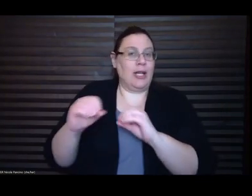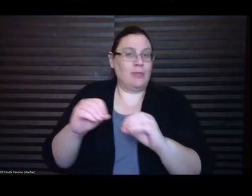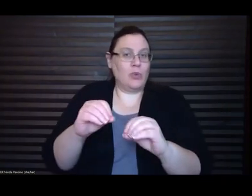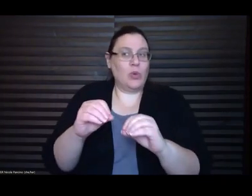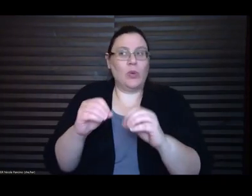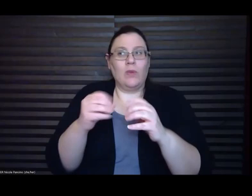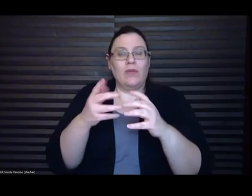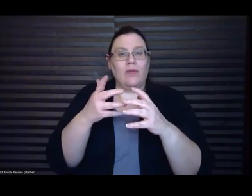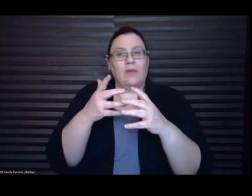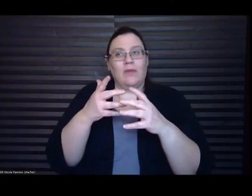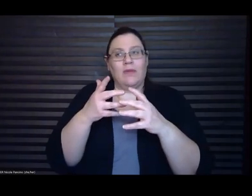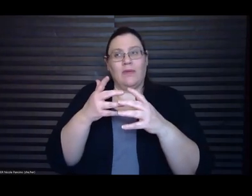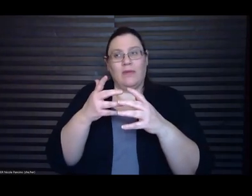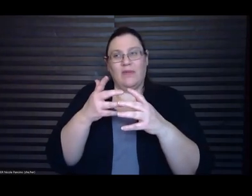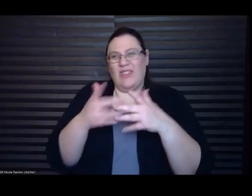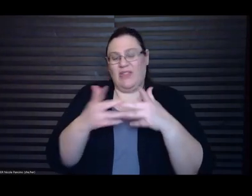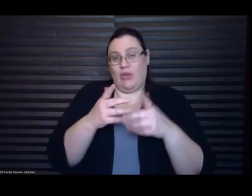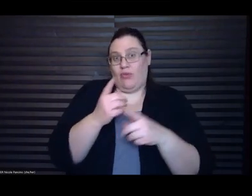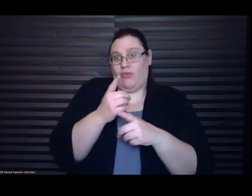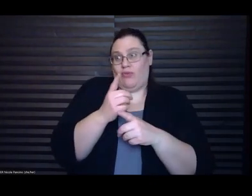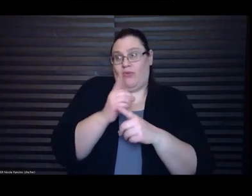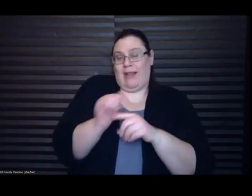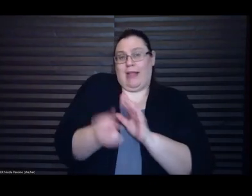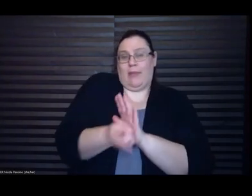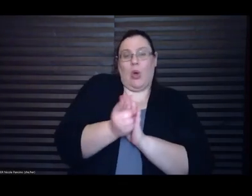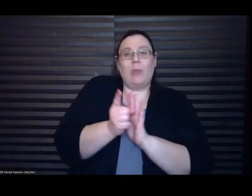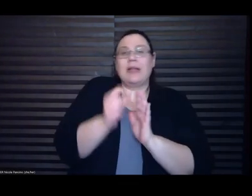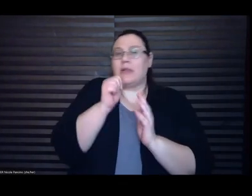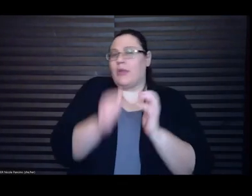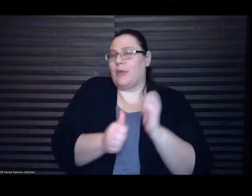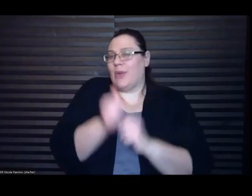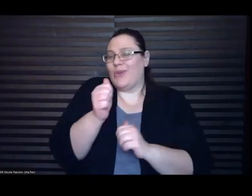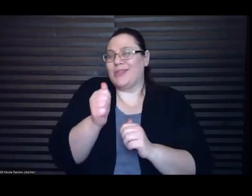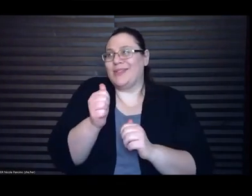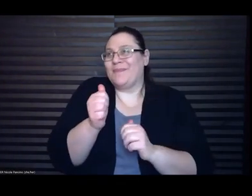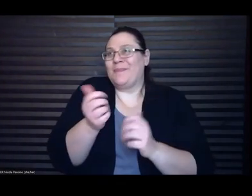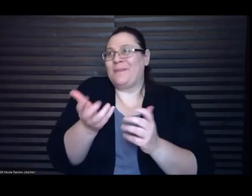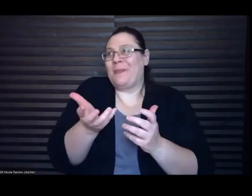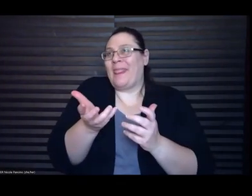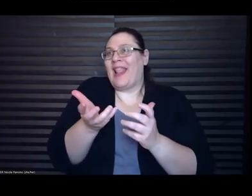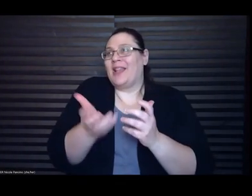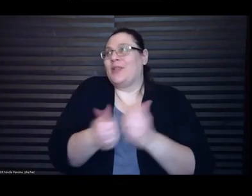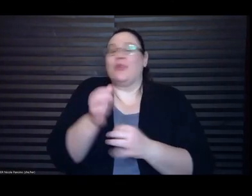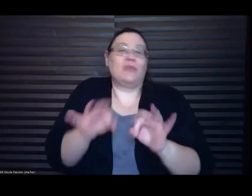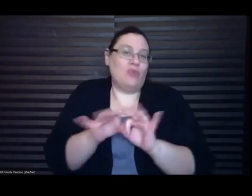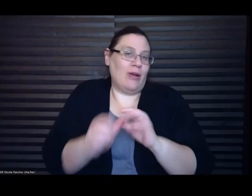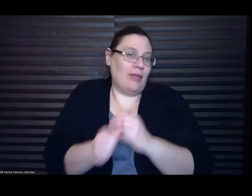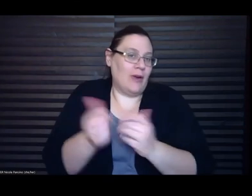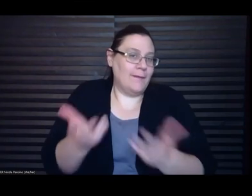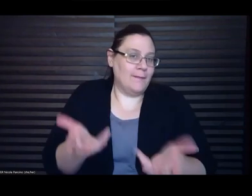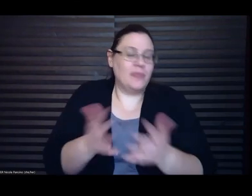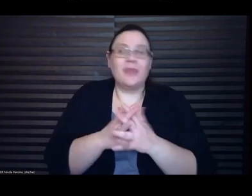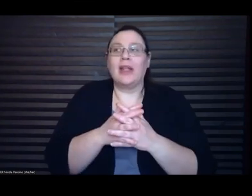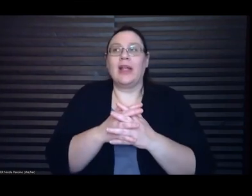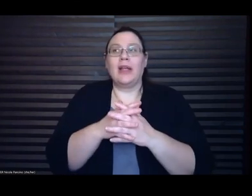pressing, the most pressing threat is not having enough money but at the same time she's trying to,